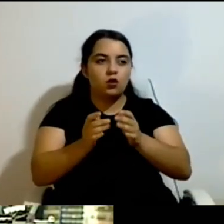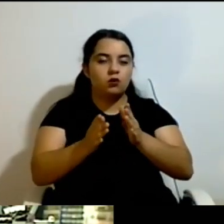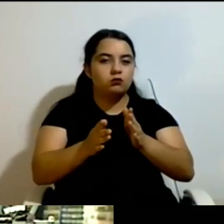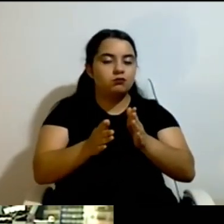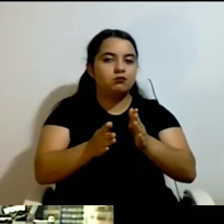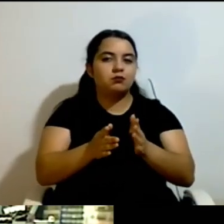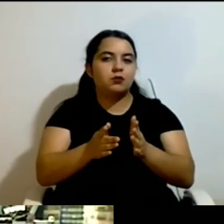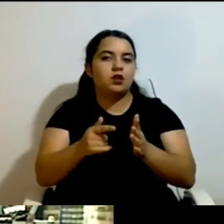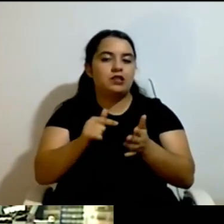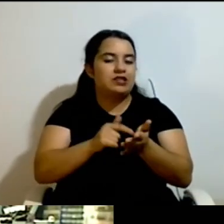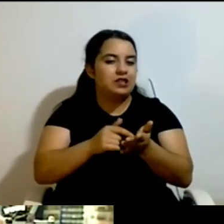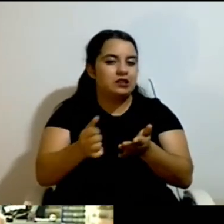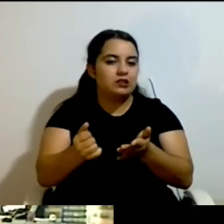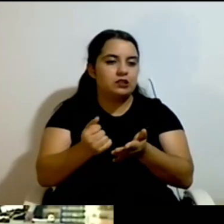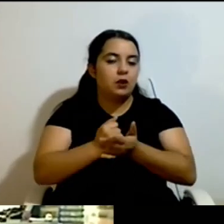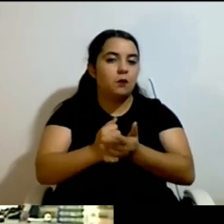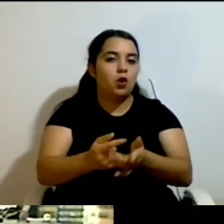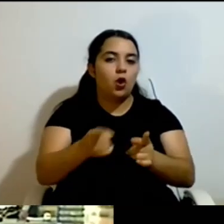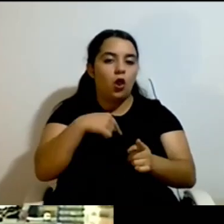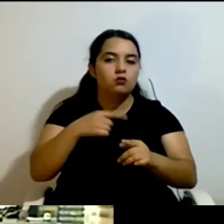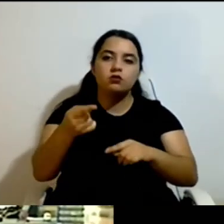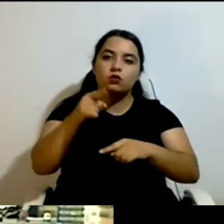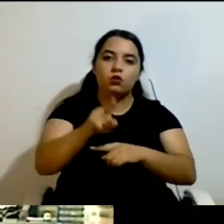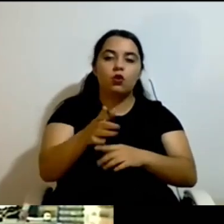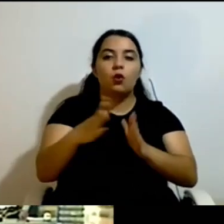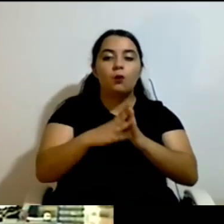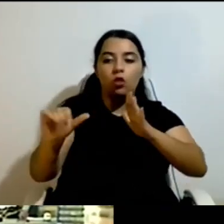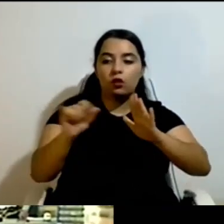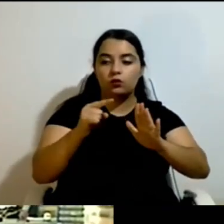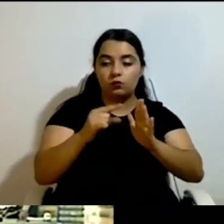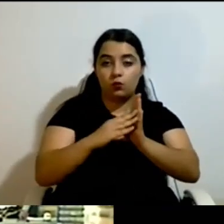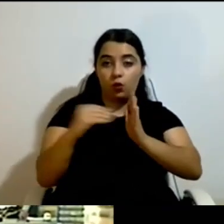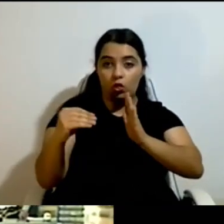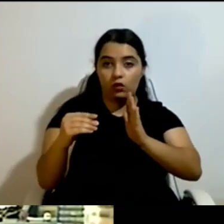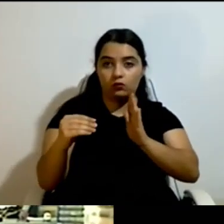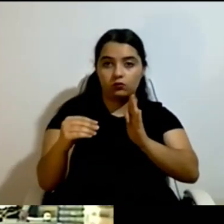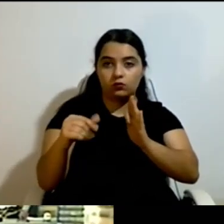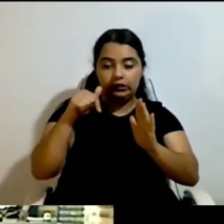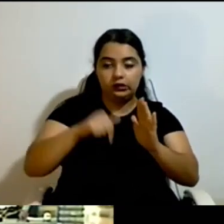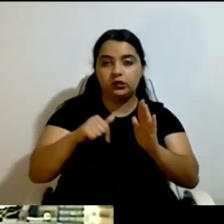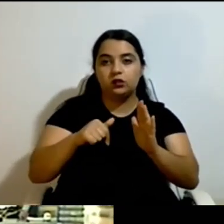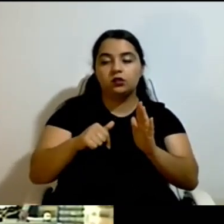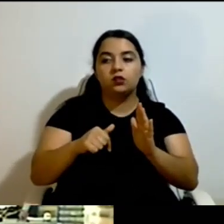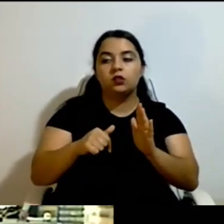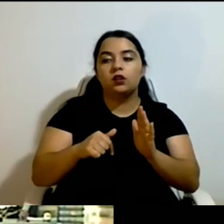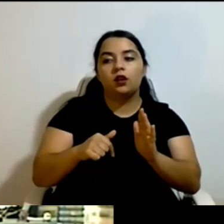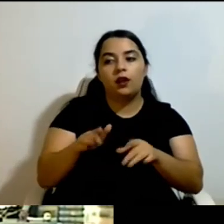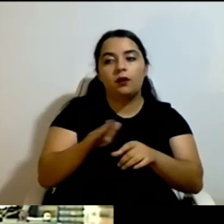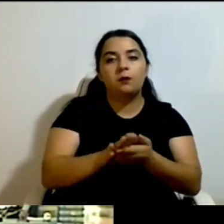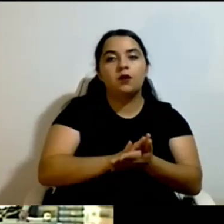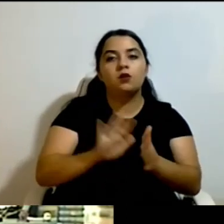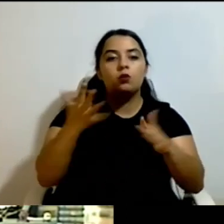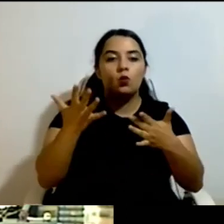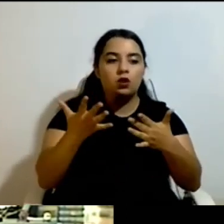idea that the disabled person is the employer and the assistant is the employee. That's basic.